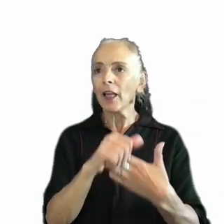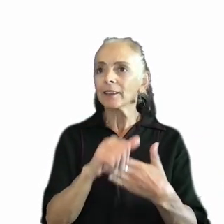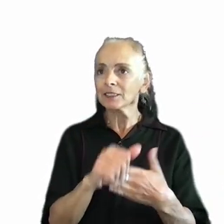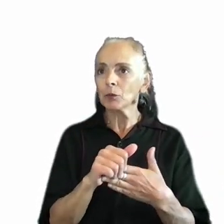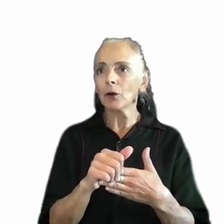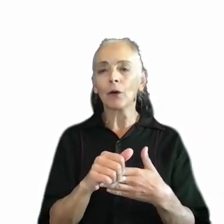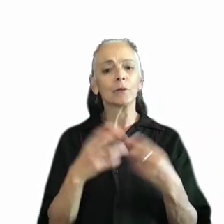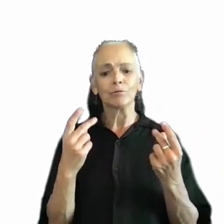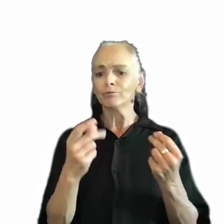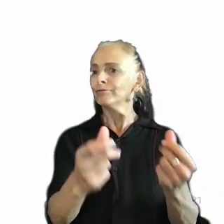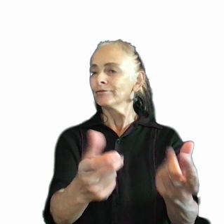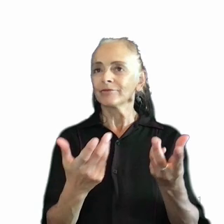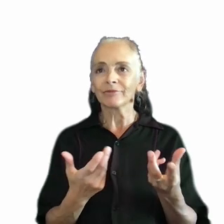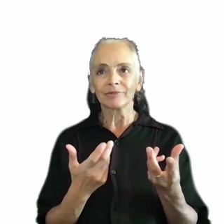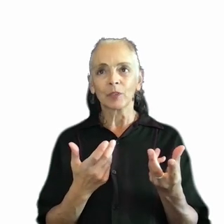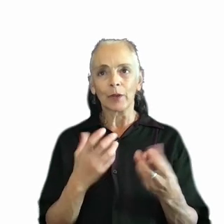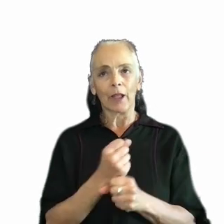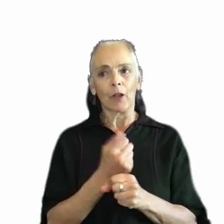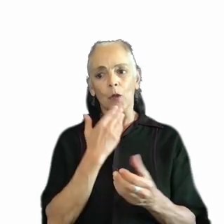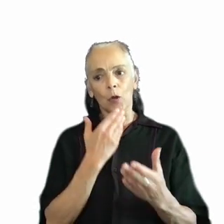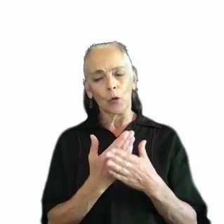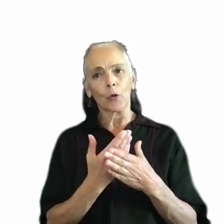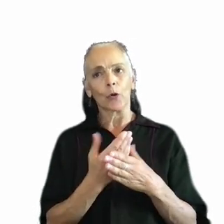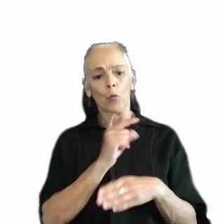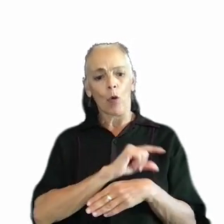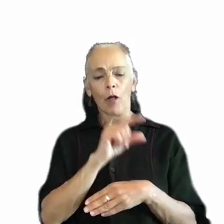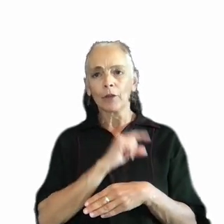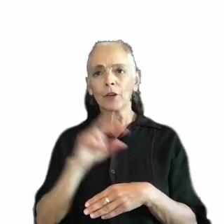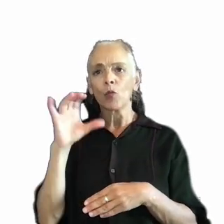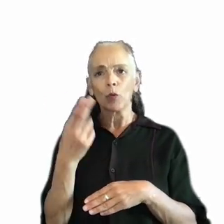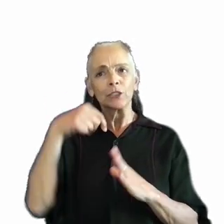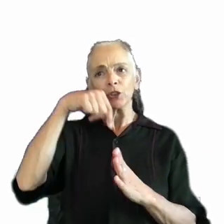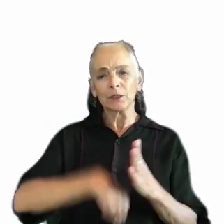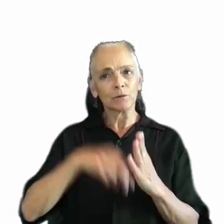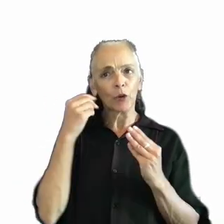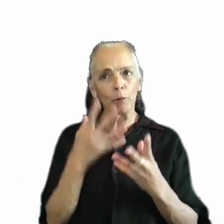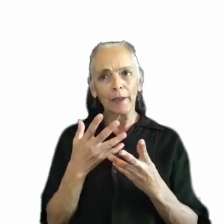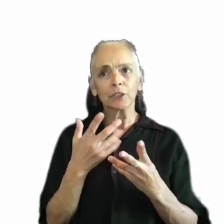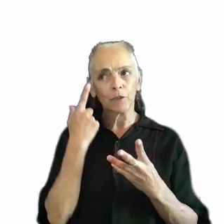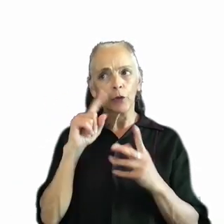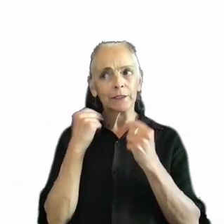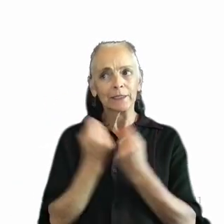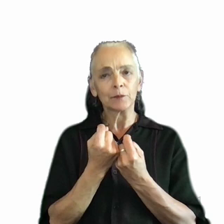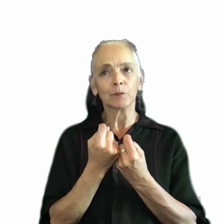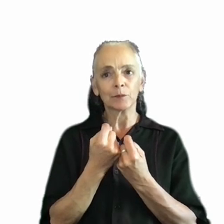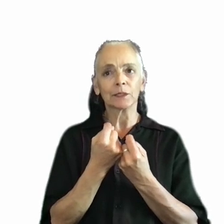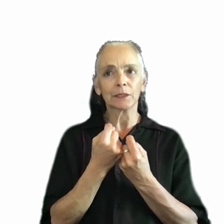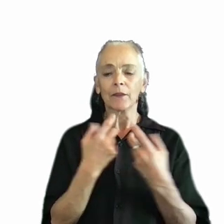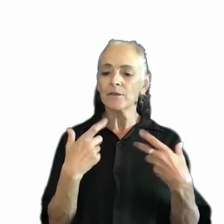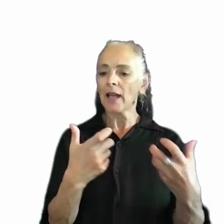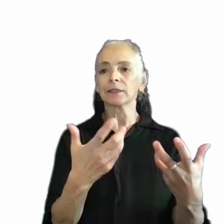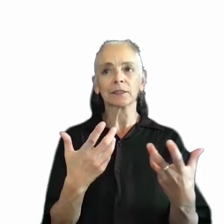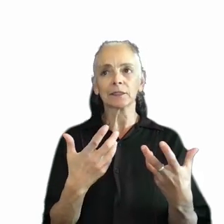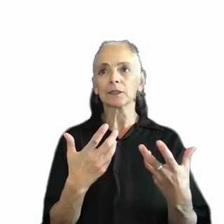get really quality, really rich, deep information for our teams in a fast and iterative